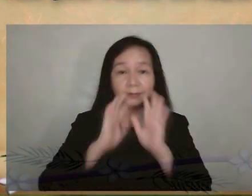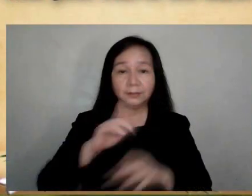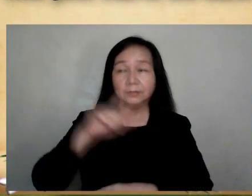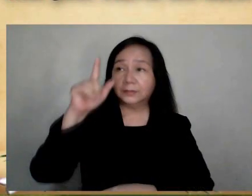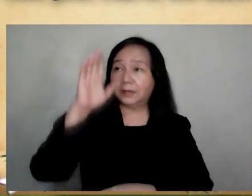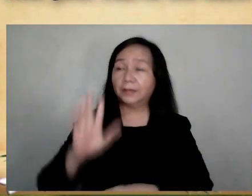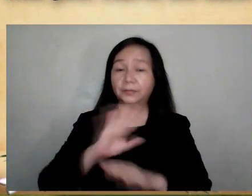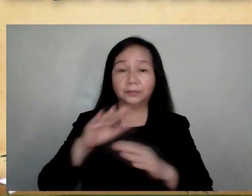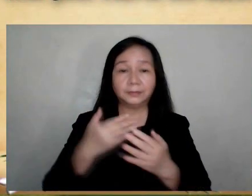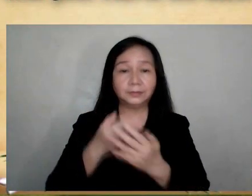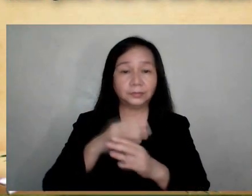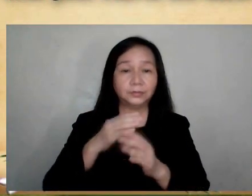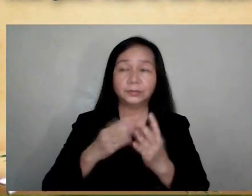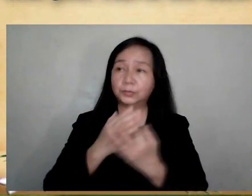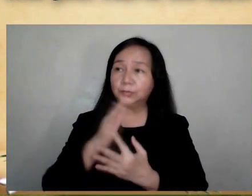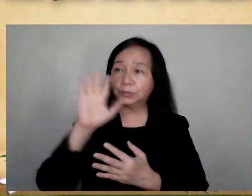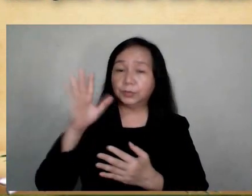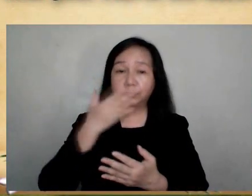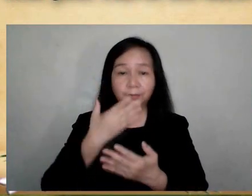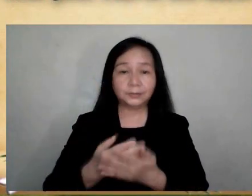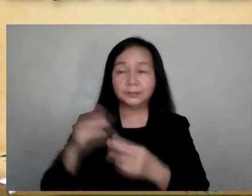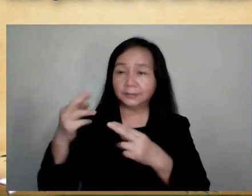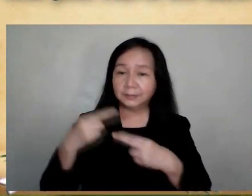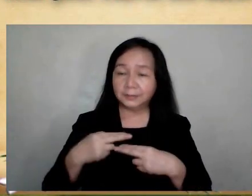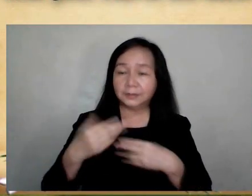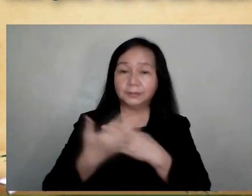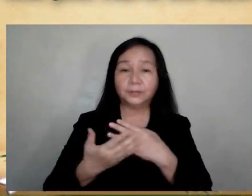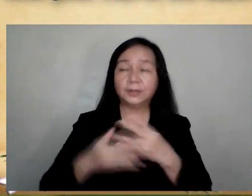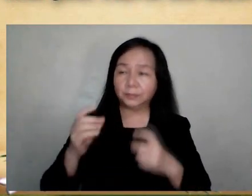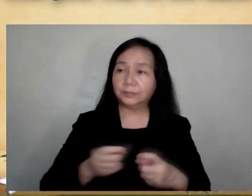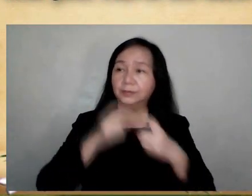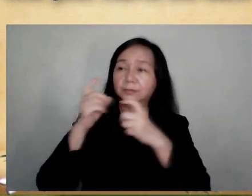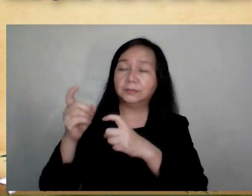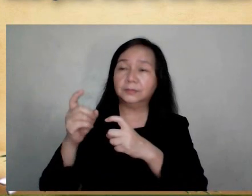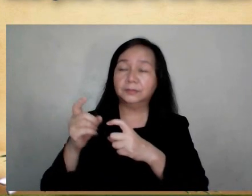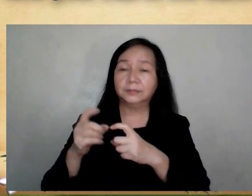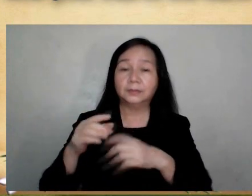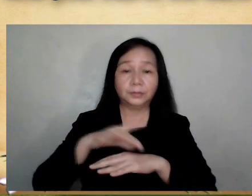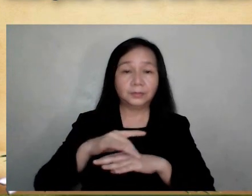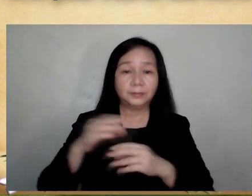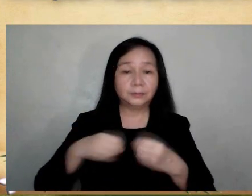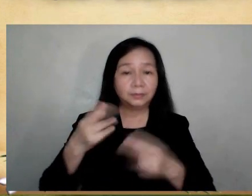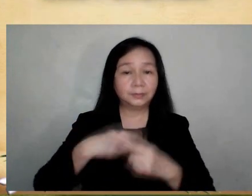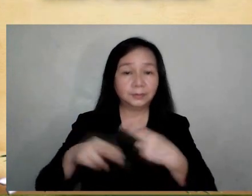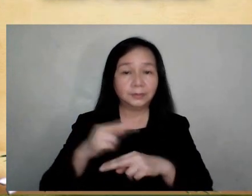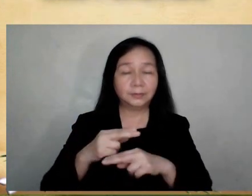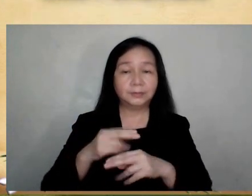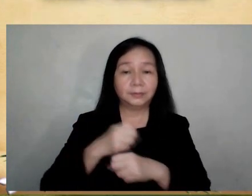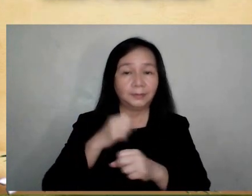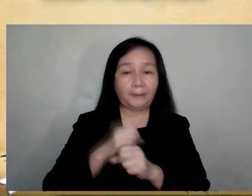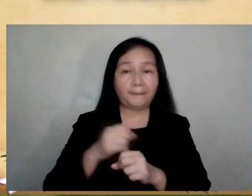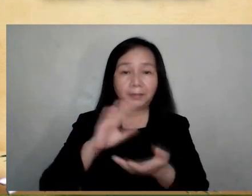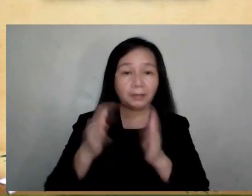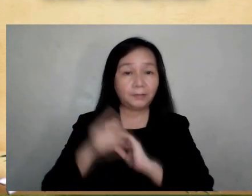Blessed are You, Lord God of all creation, for through Your goodness we have received, this bread we offer You, which earth has given human hands have